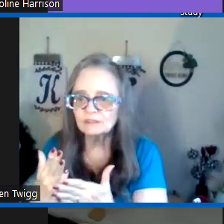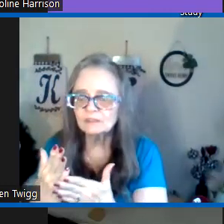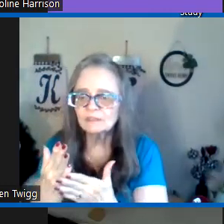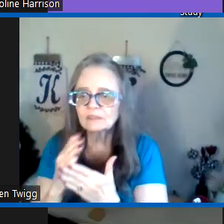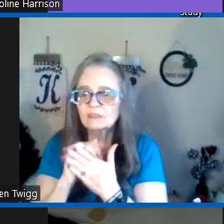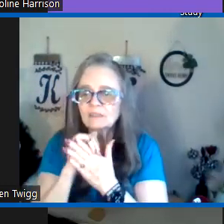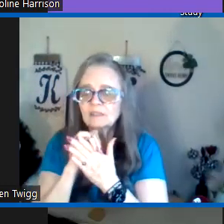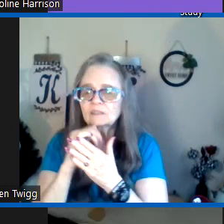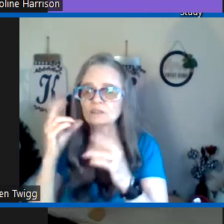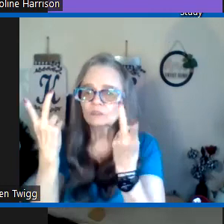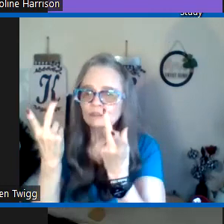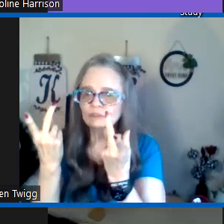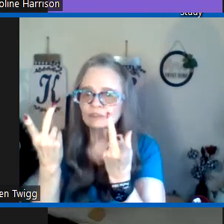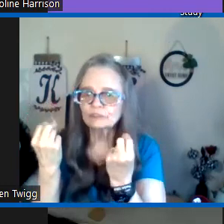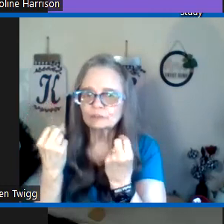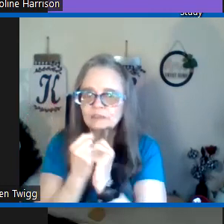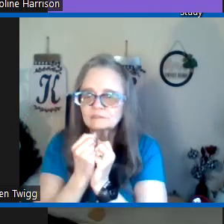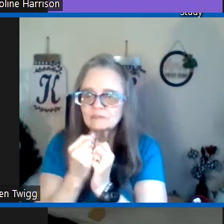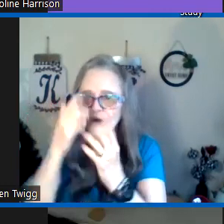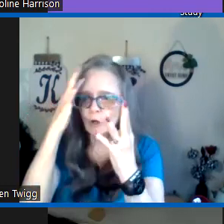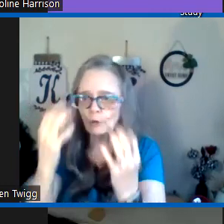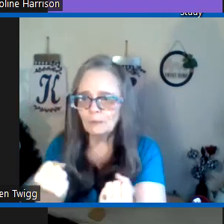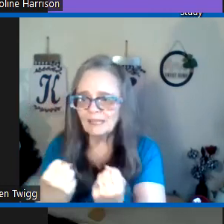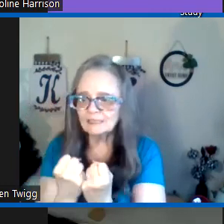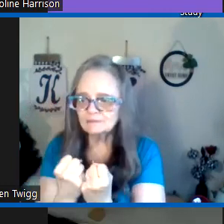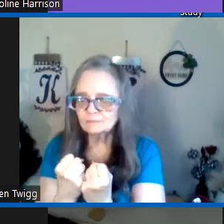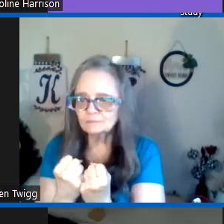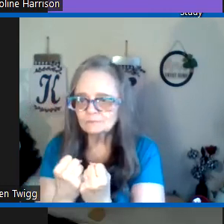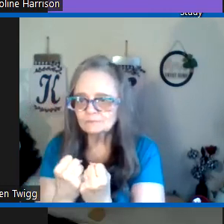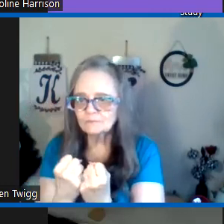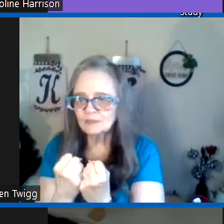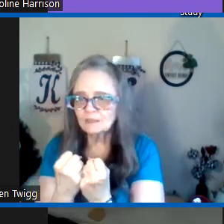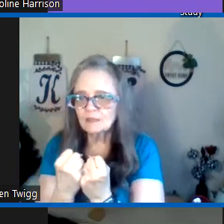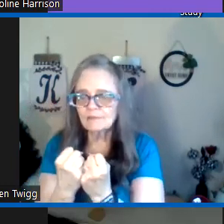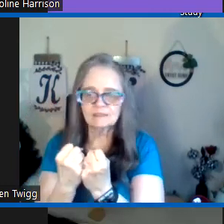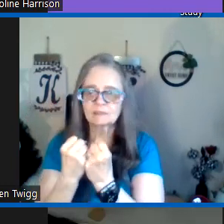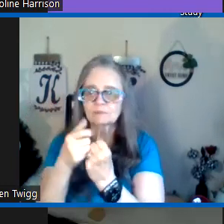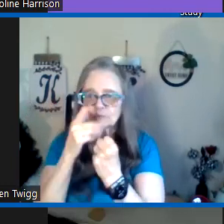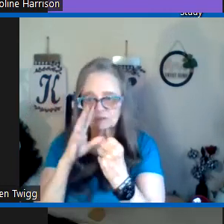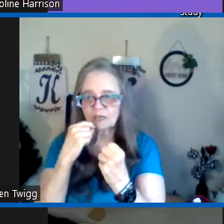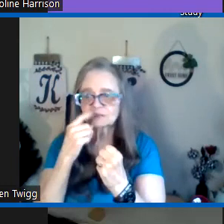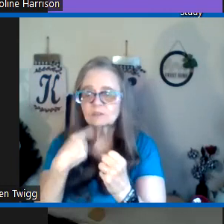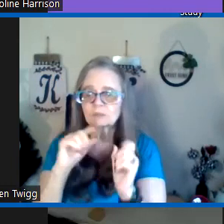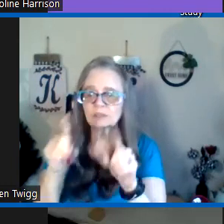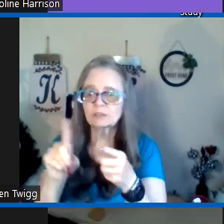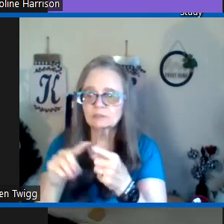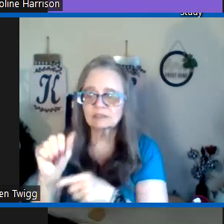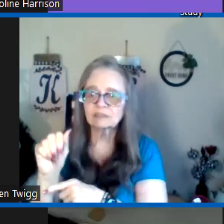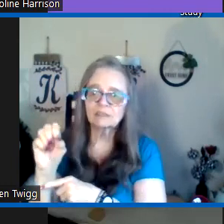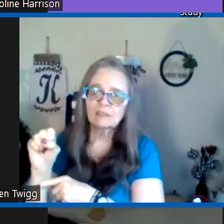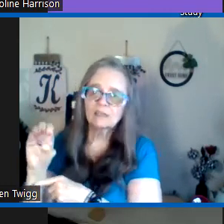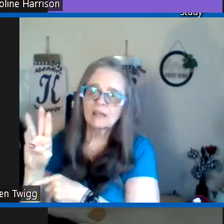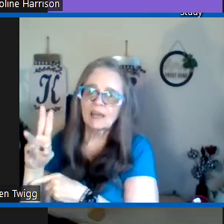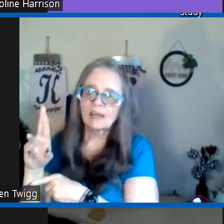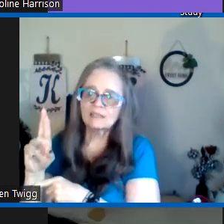something the same just do it obey it that's like when God told me go